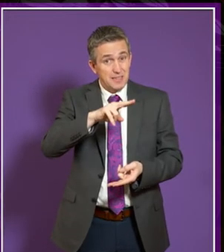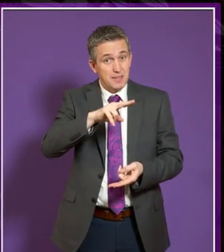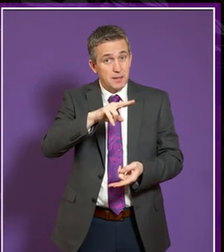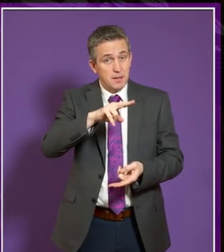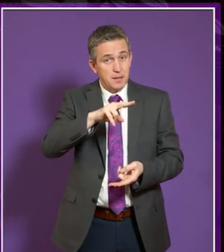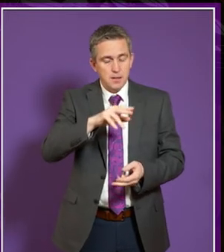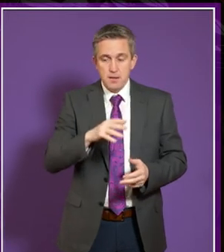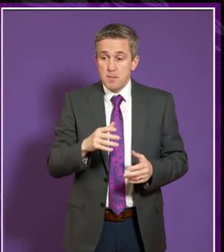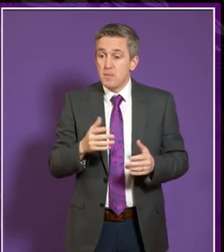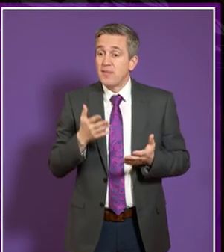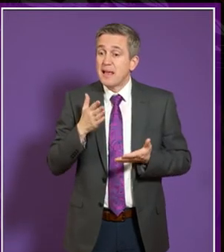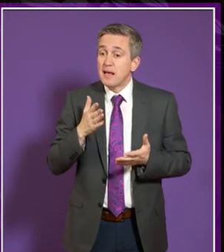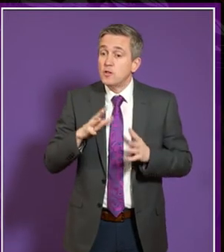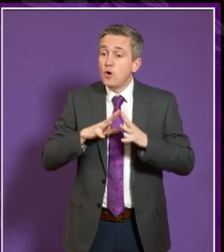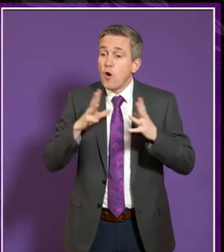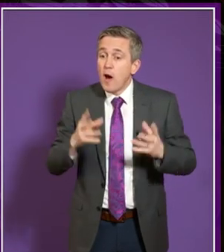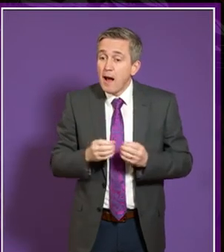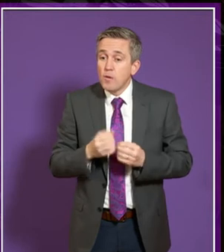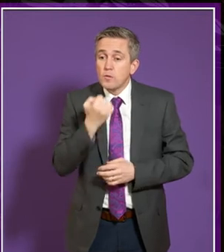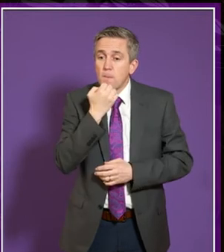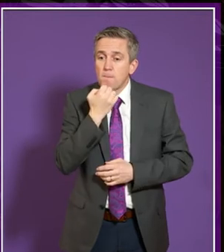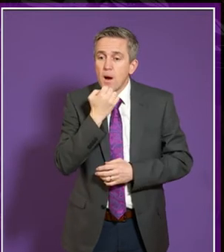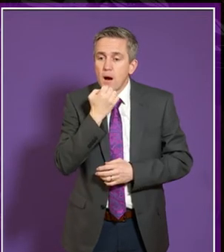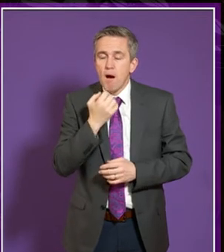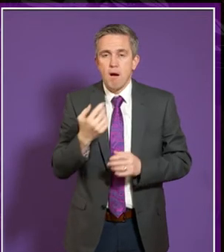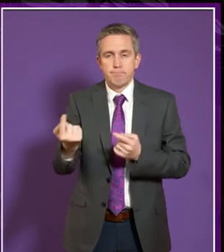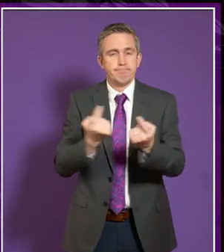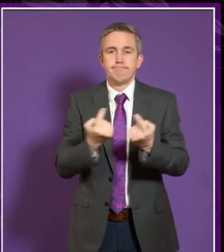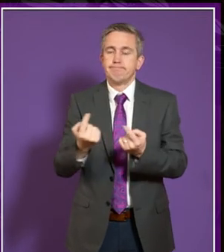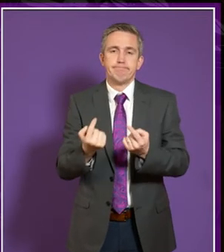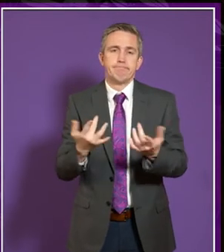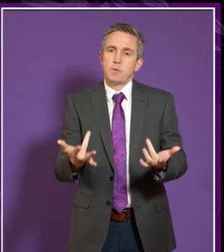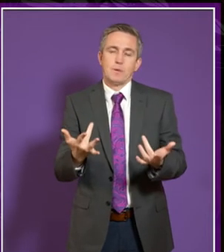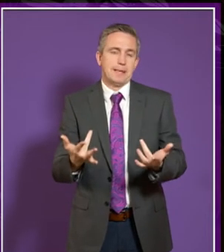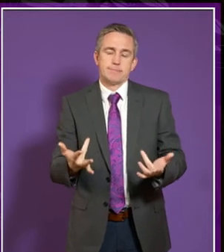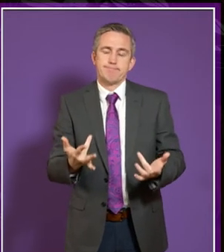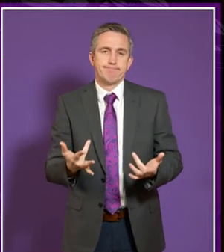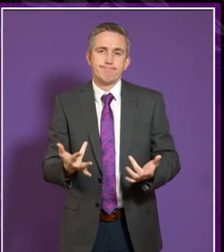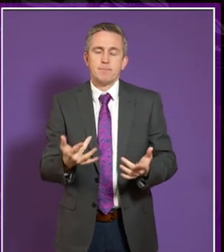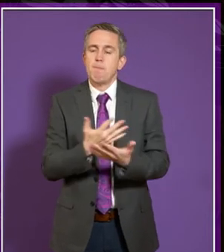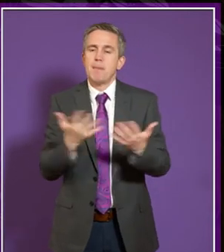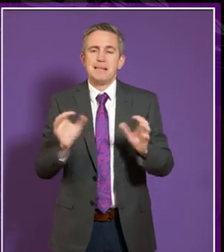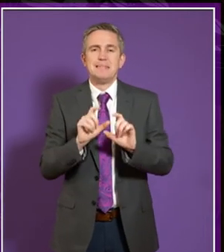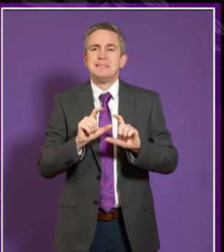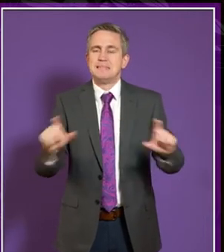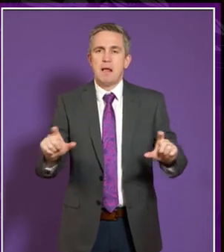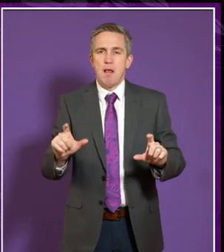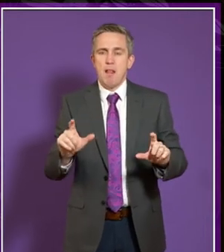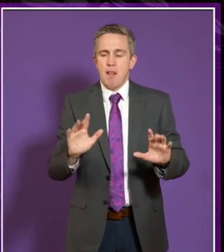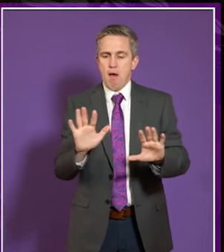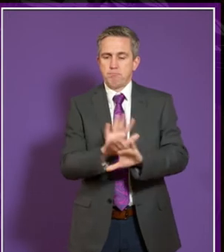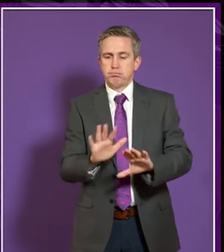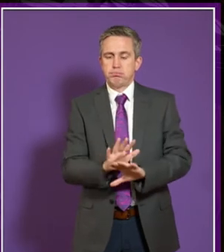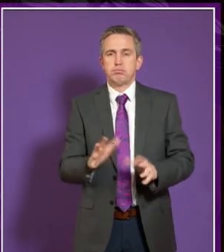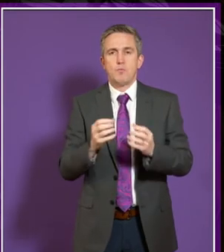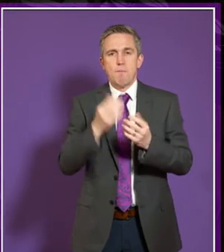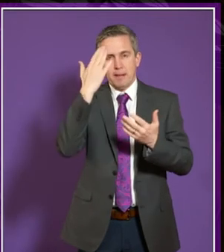only getting a very very small proportion of the numbers of students presenting with mental health issues so we're doing a lot of work with